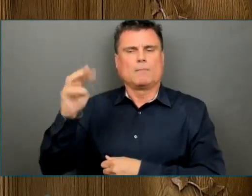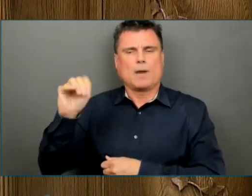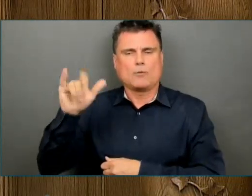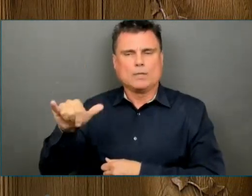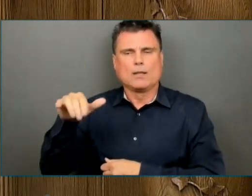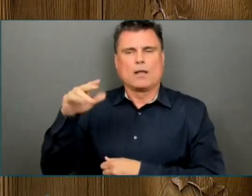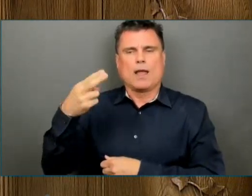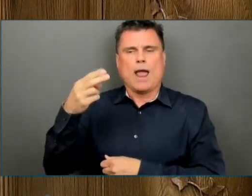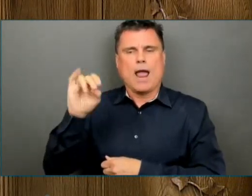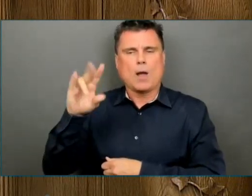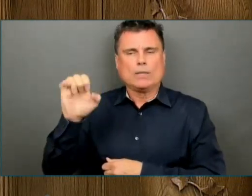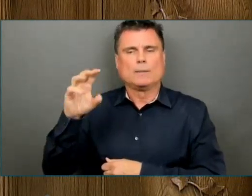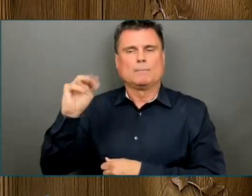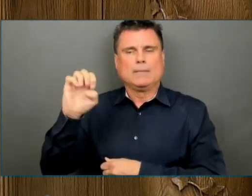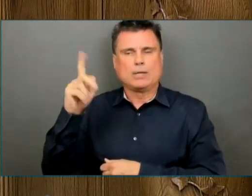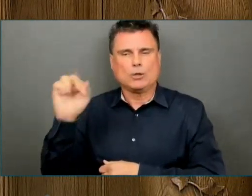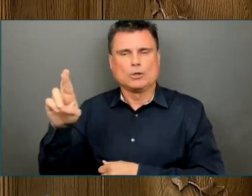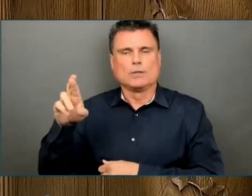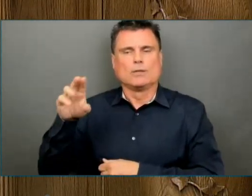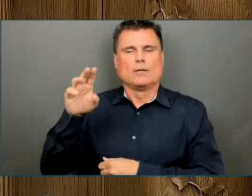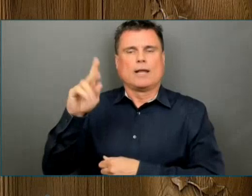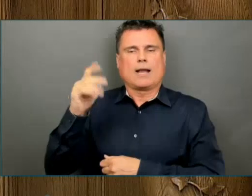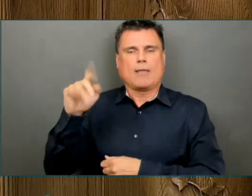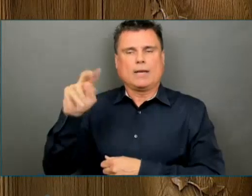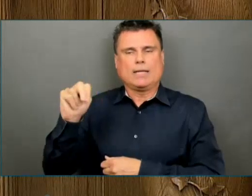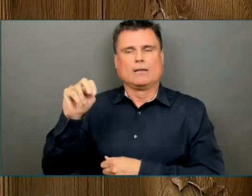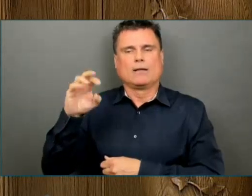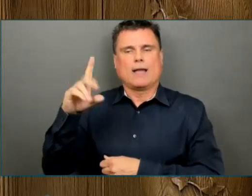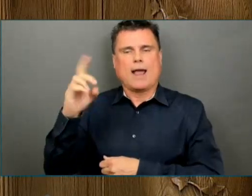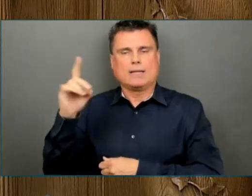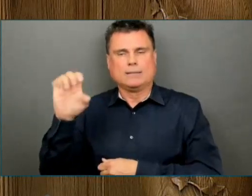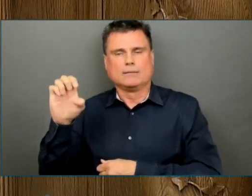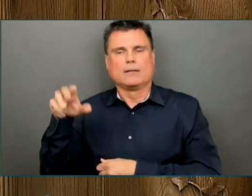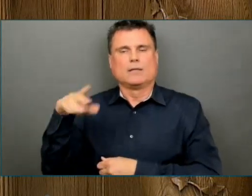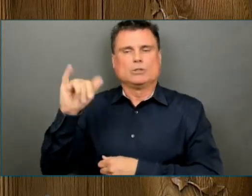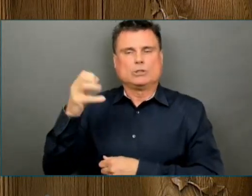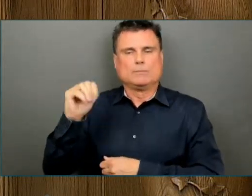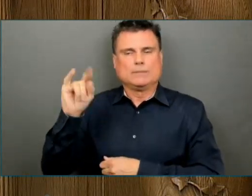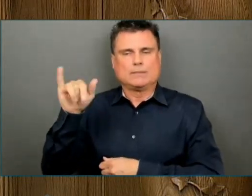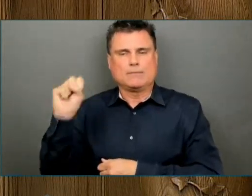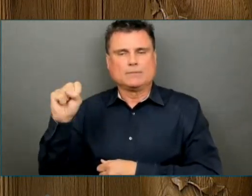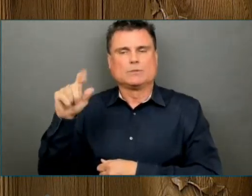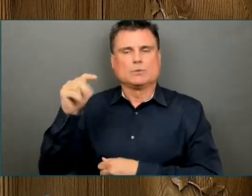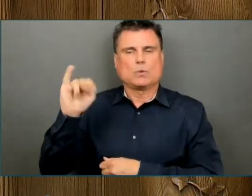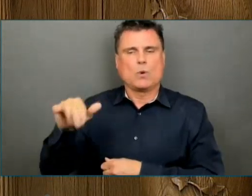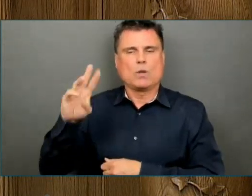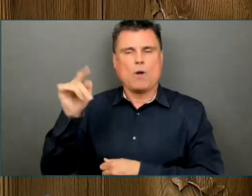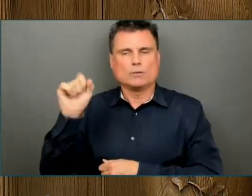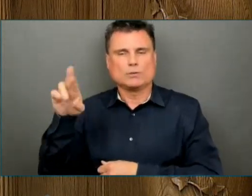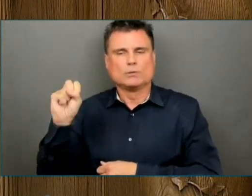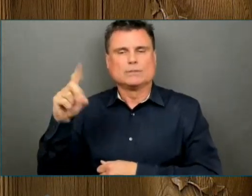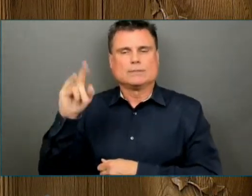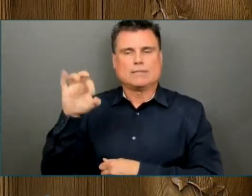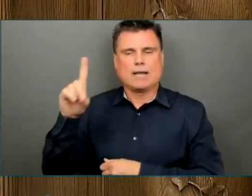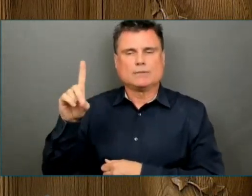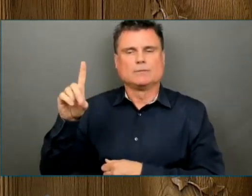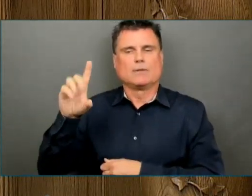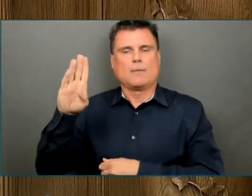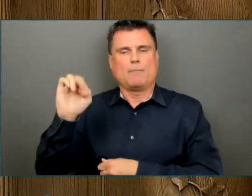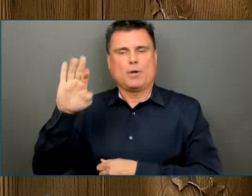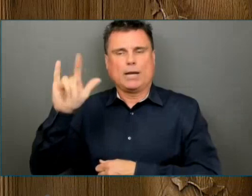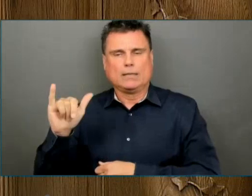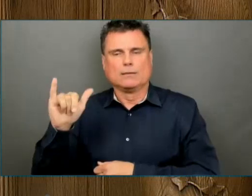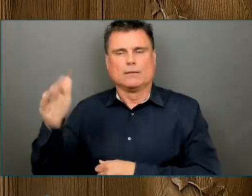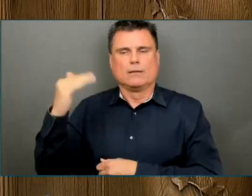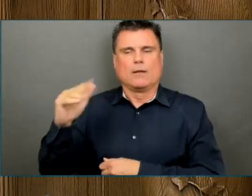rower Kathleen Heddle, cyclist Jim Davies, soccer coach Tony Waiters, and BC Lions owner